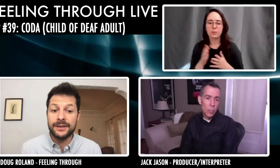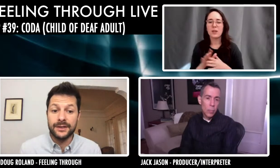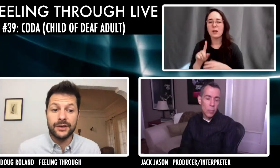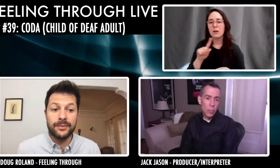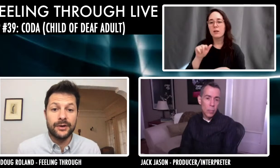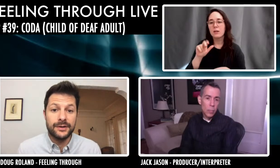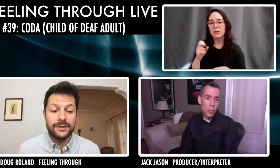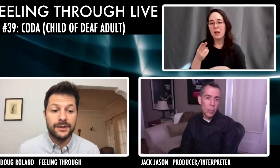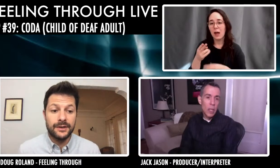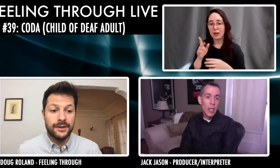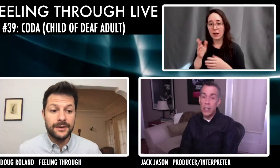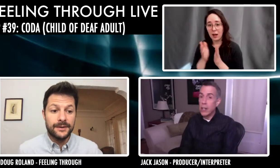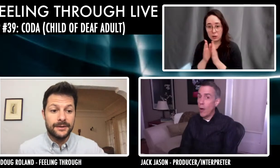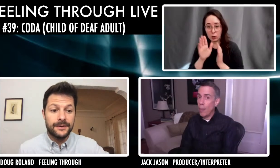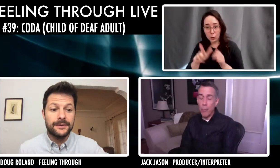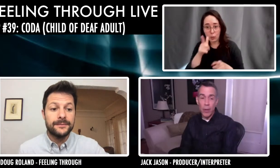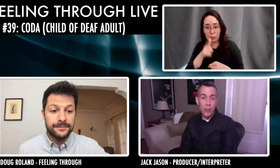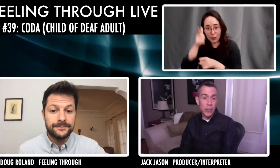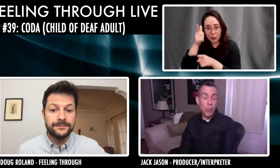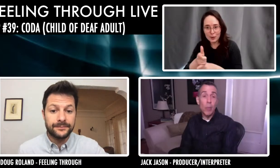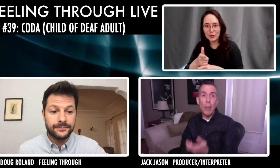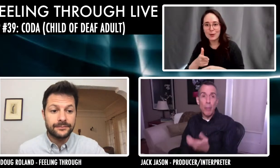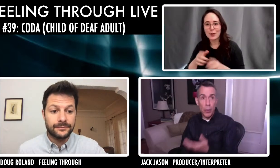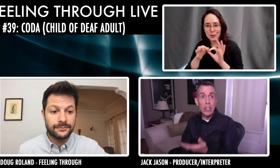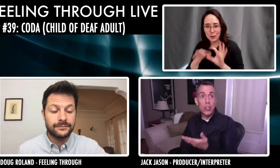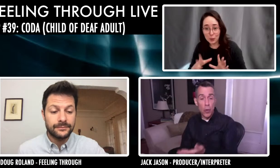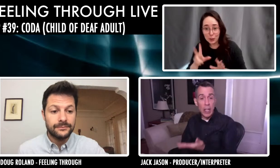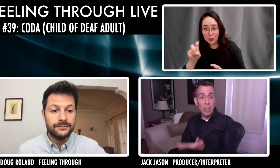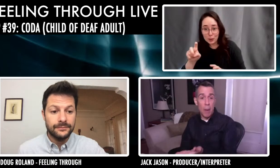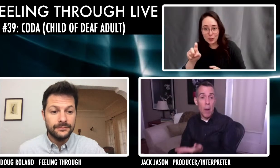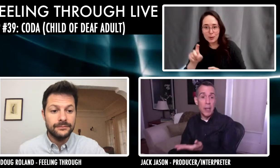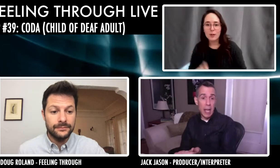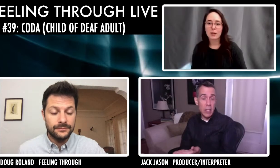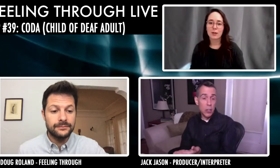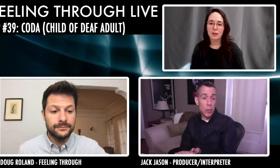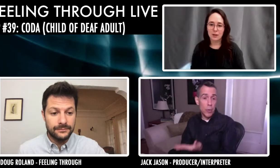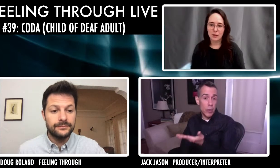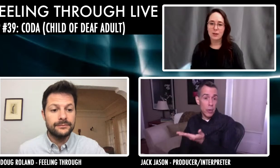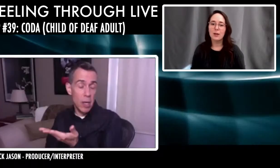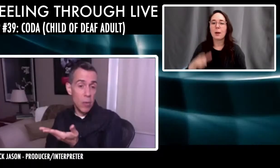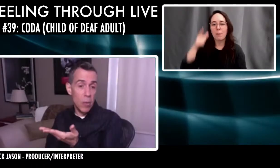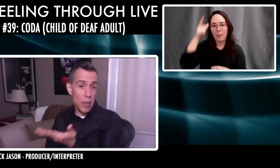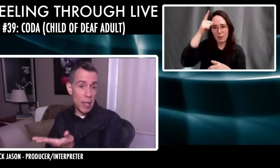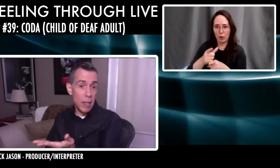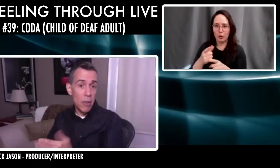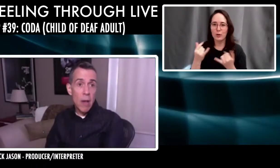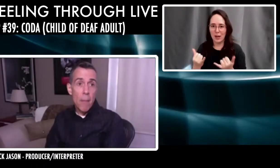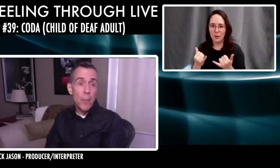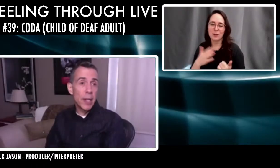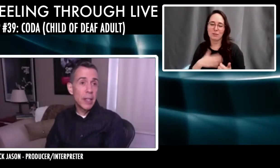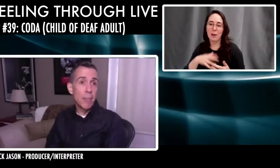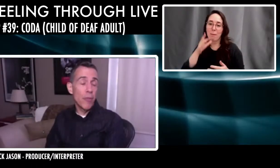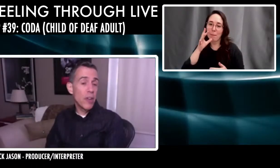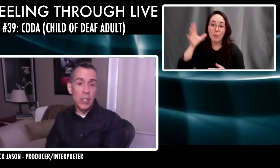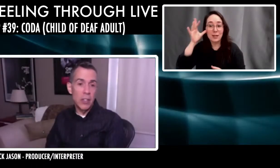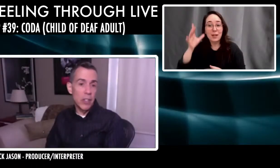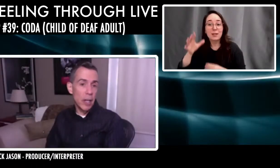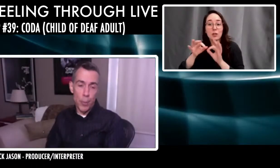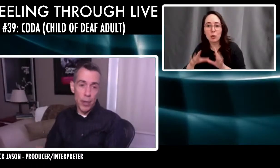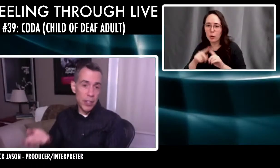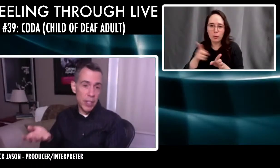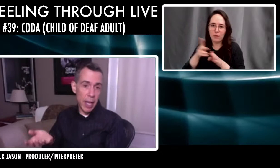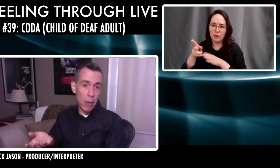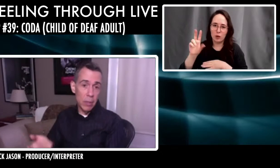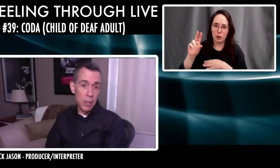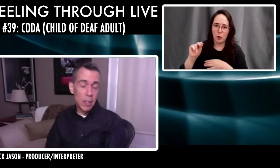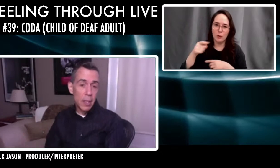siblings interpreters? No, my brother is, my brother is serving as my mom and dad's interpreter where they live, but professionally, he's not